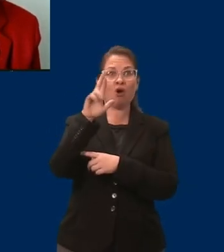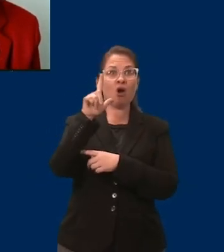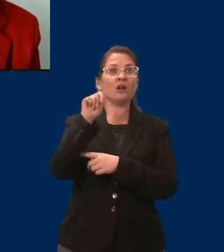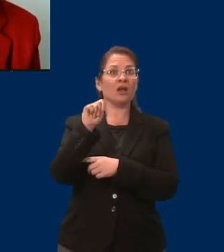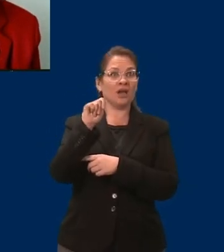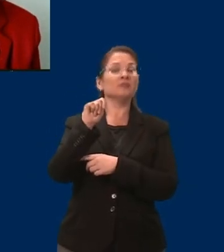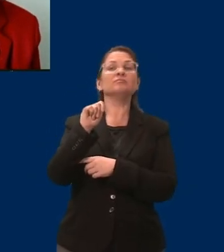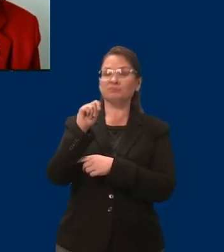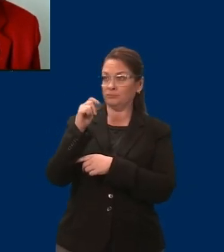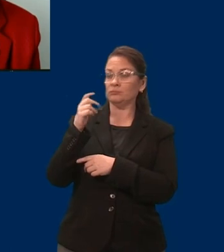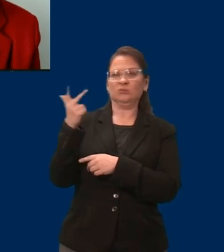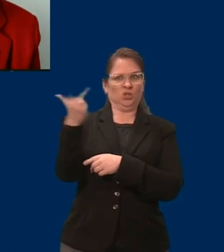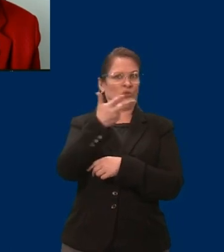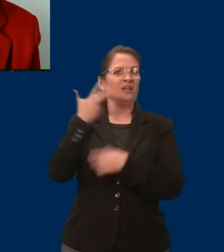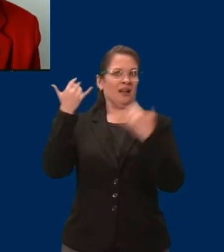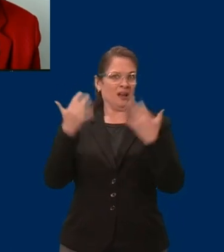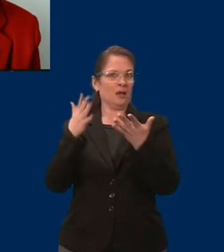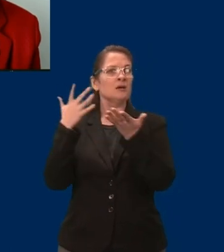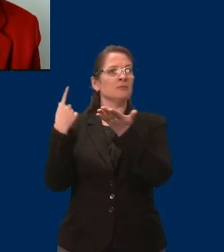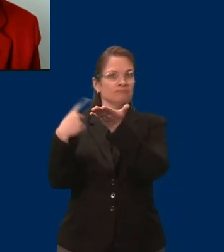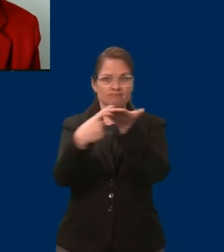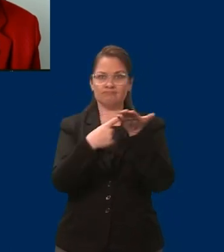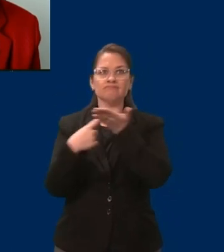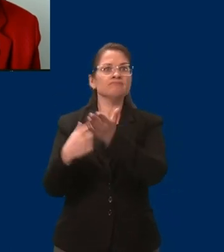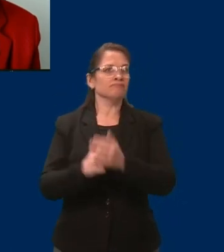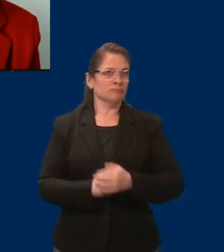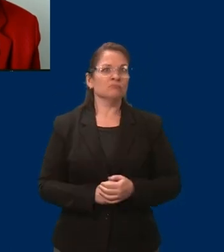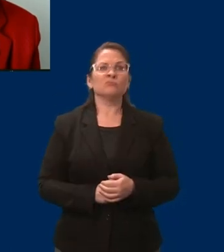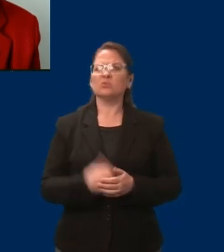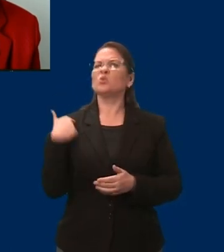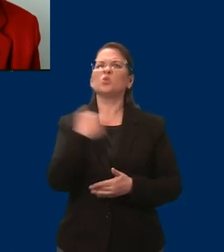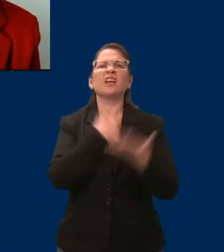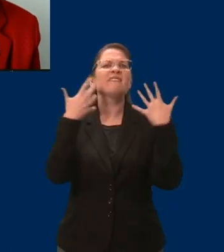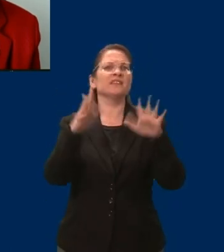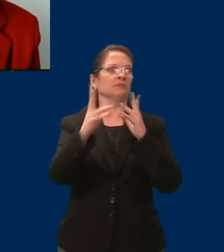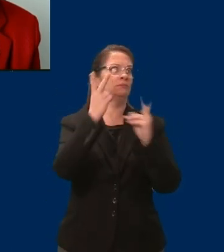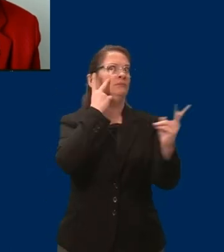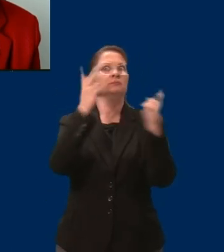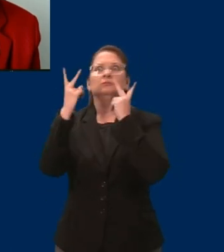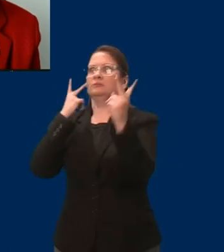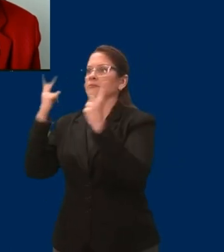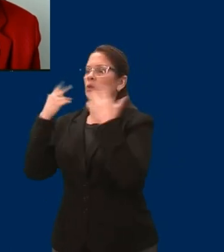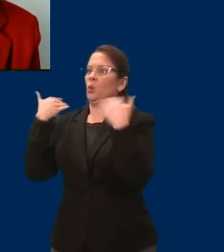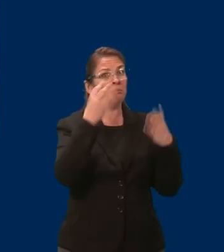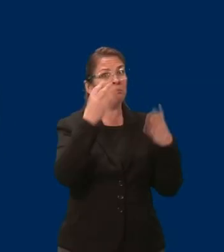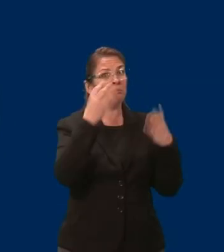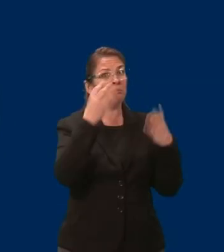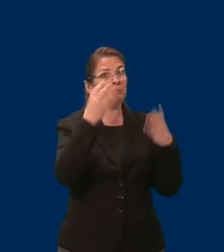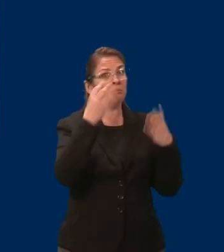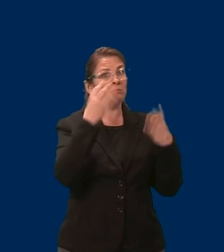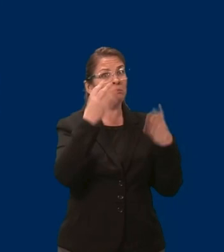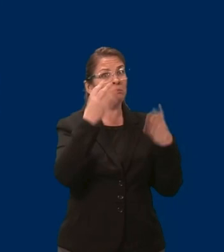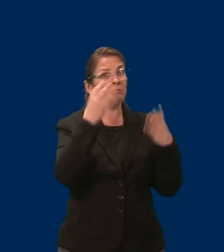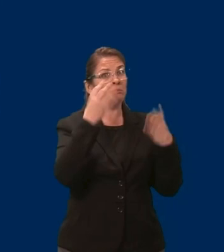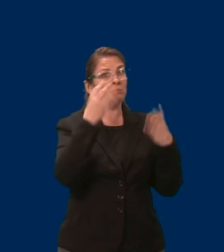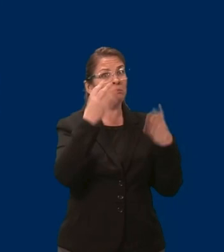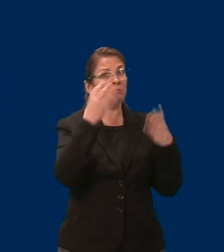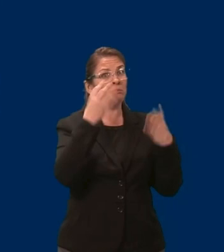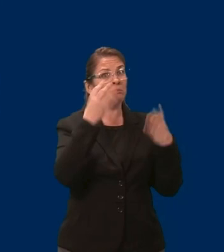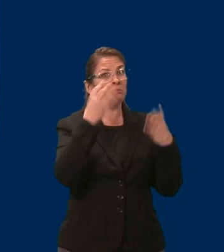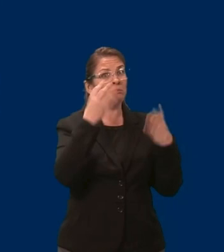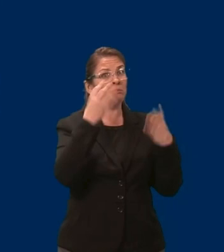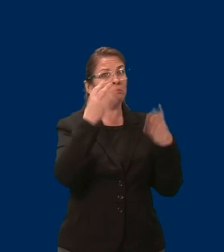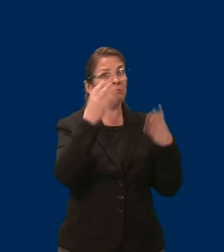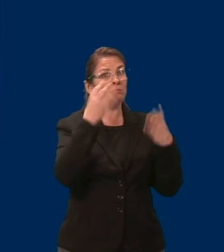its toll on not only people with disabilities, but also for the personal care workers themselves. Senator